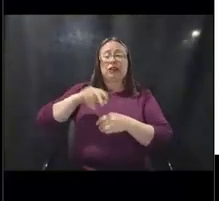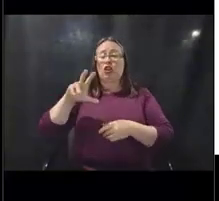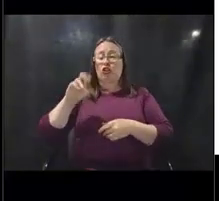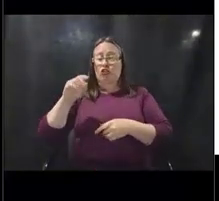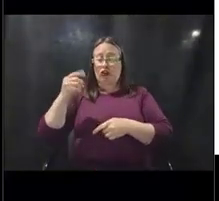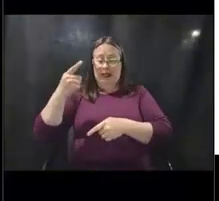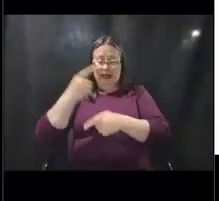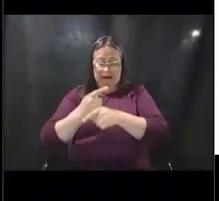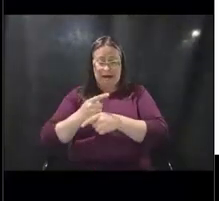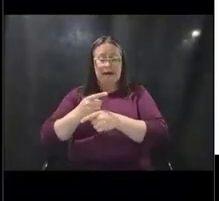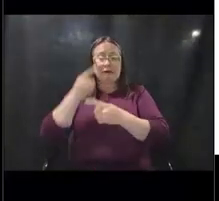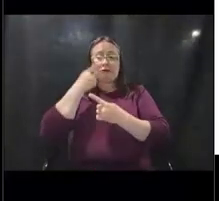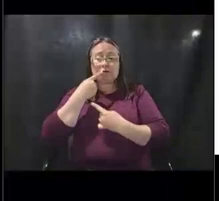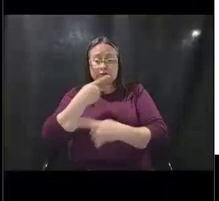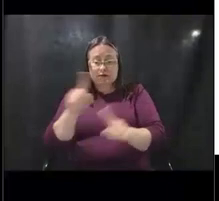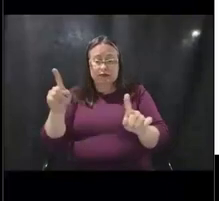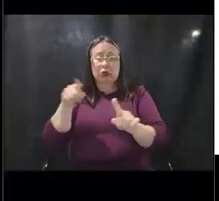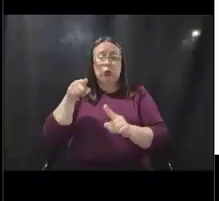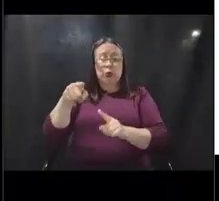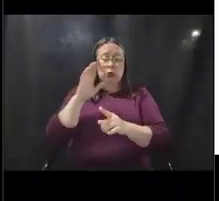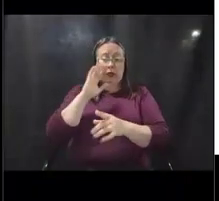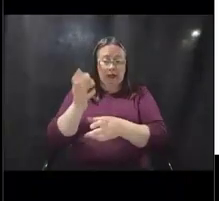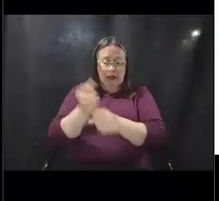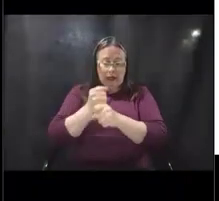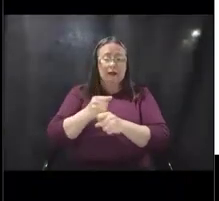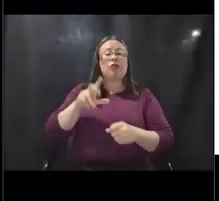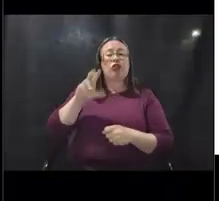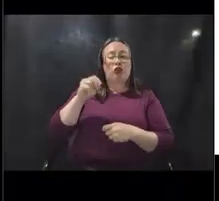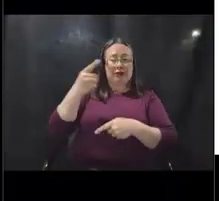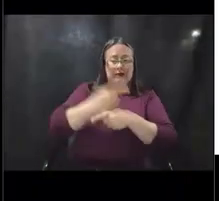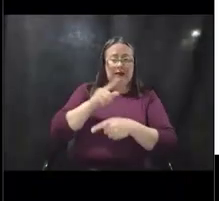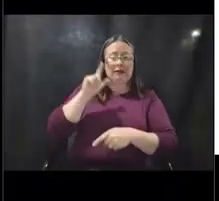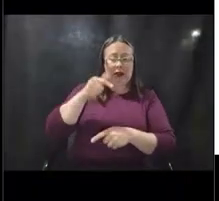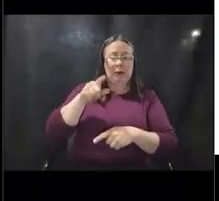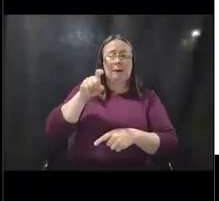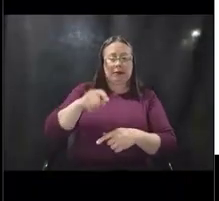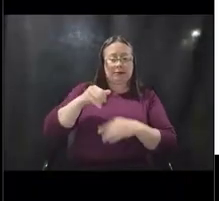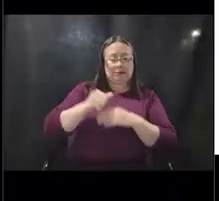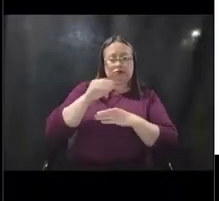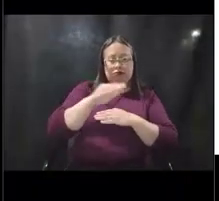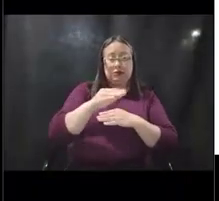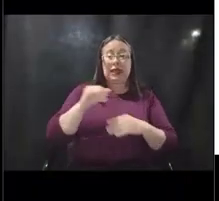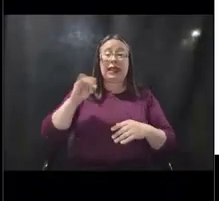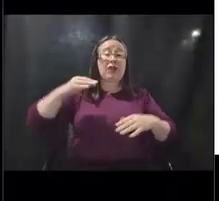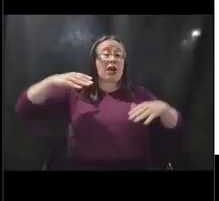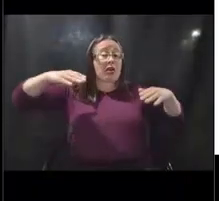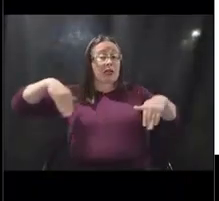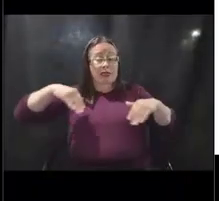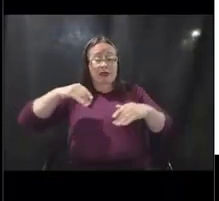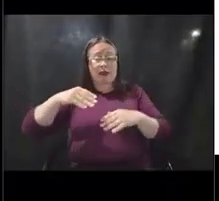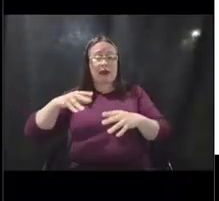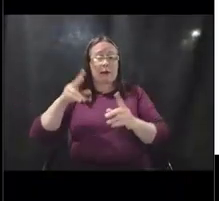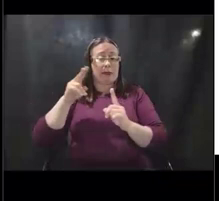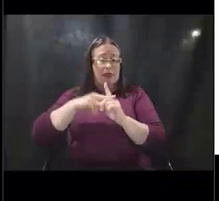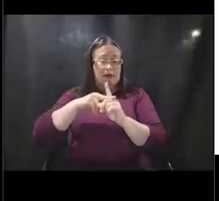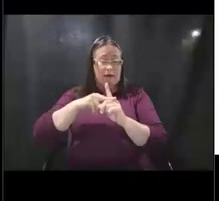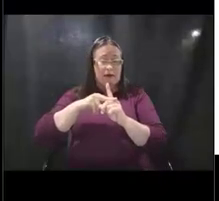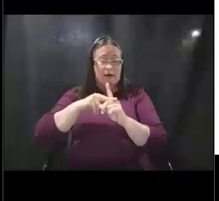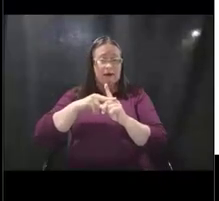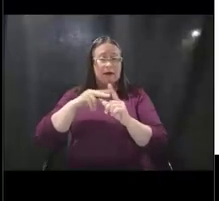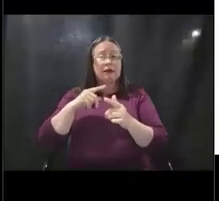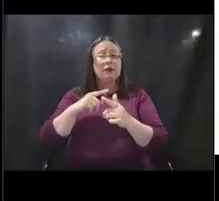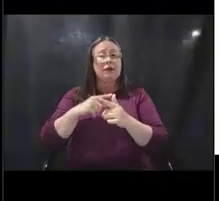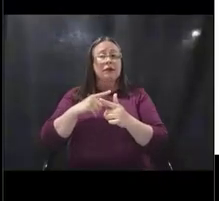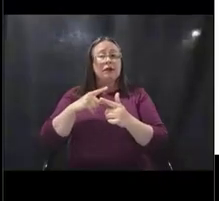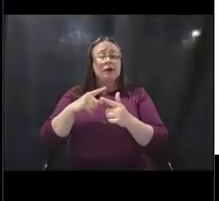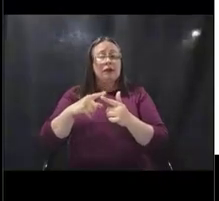initial obligation. And then finally, if you have not yet applied for public assistance, then the